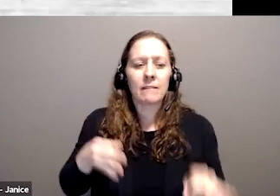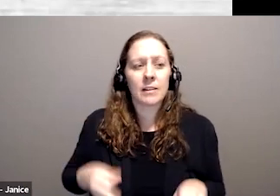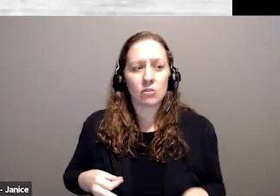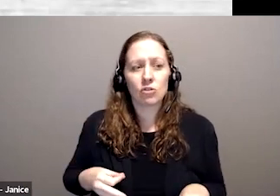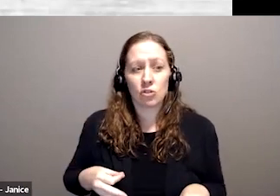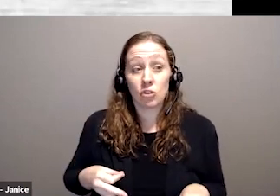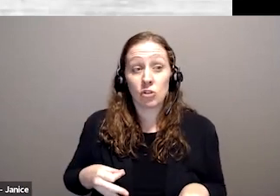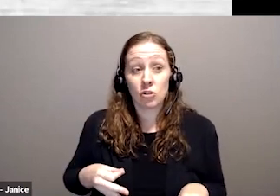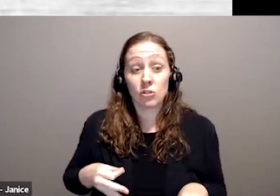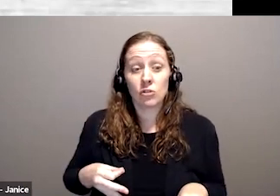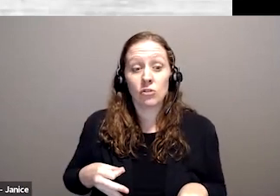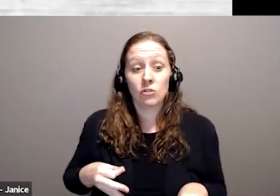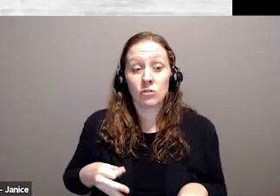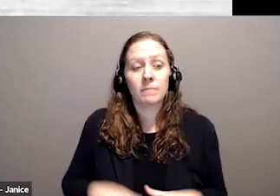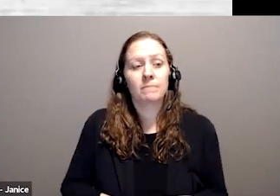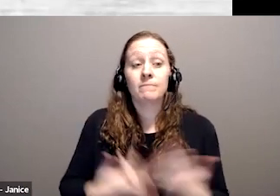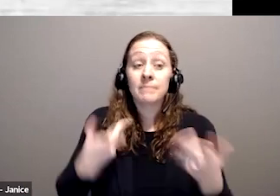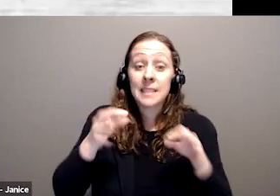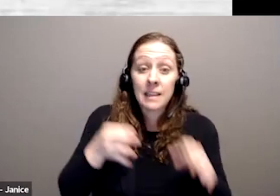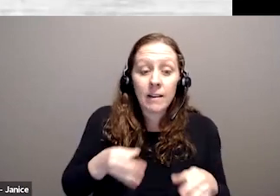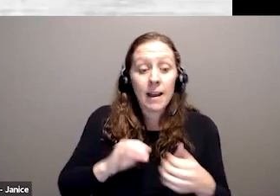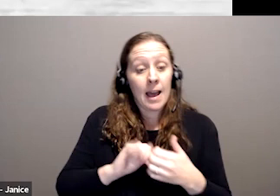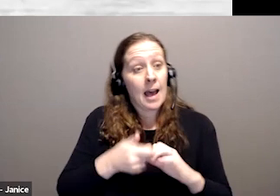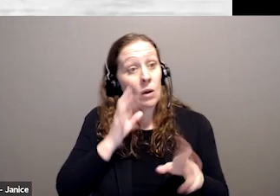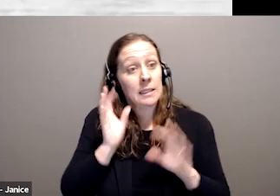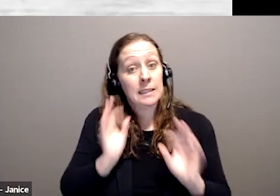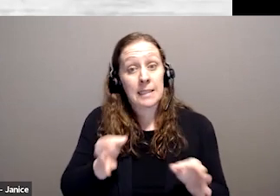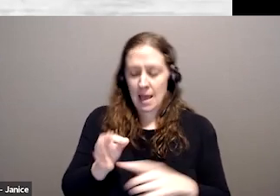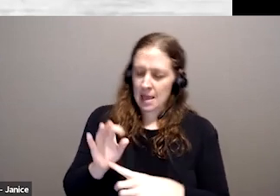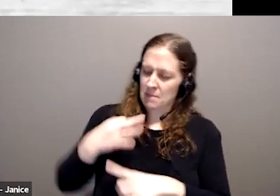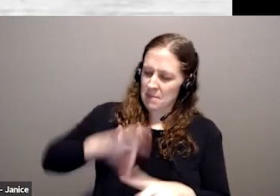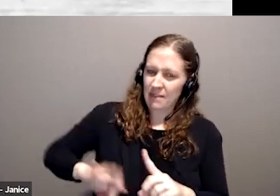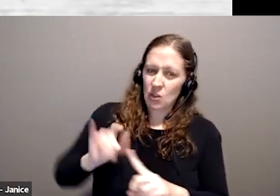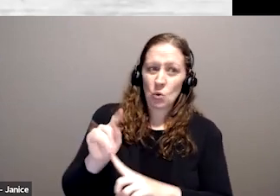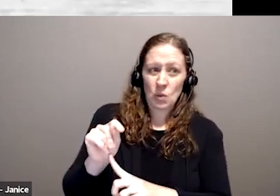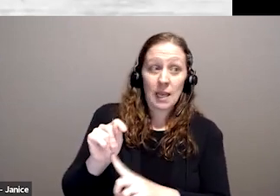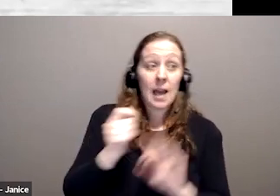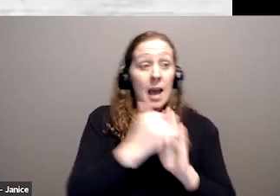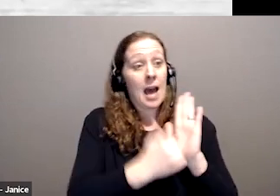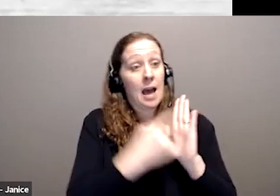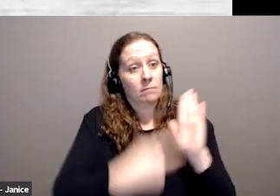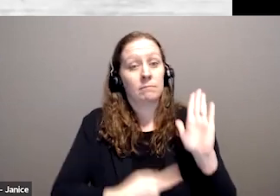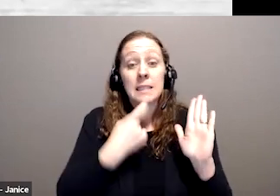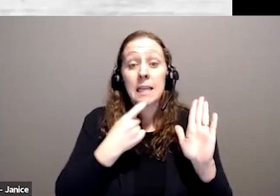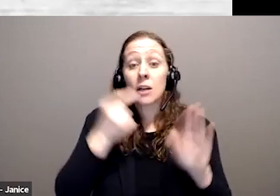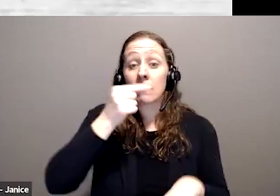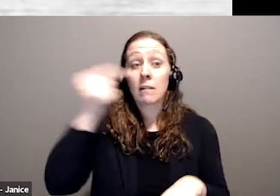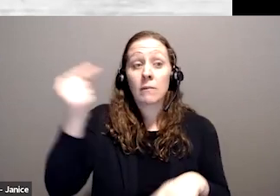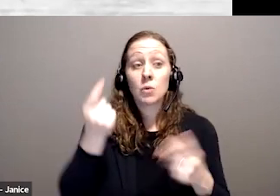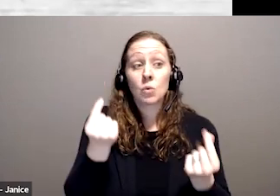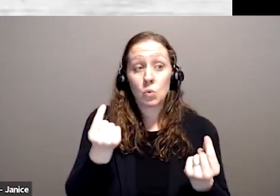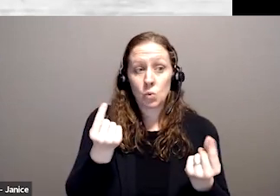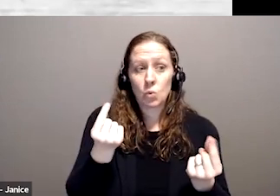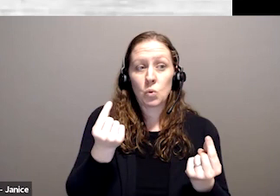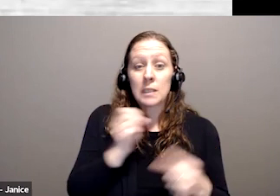the determination or definition of the benefit unit, the Act states that the government intends to borrow from the experience